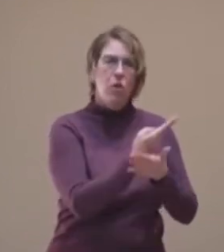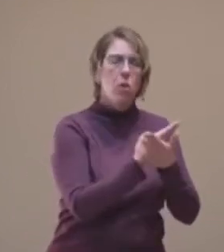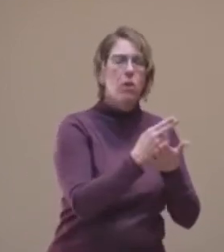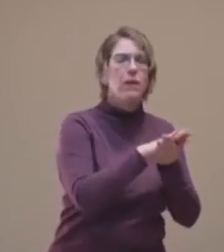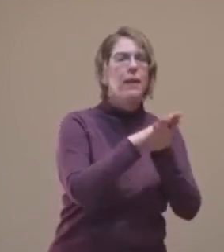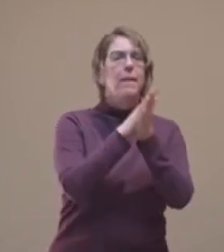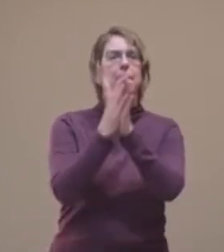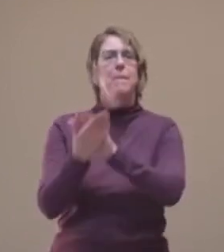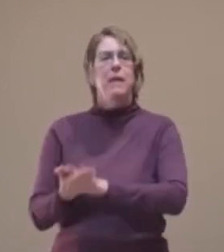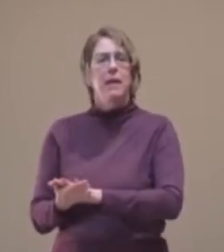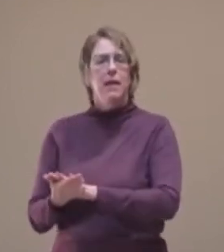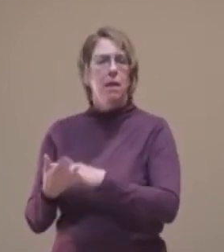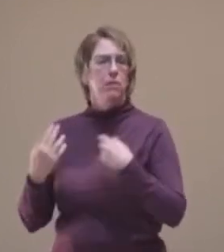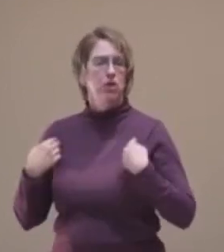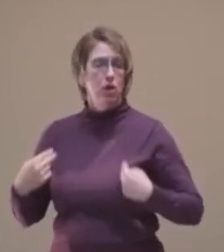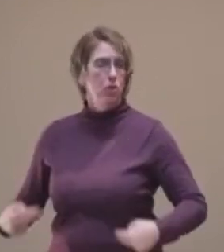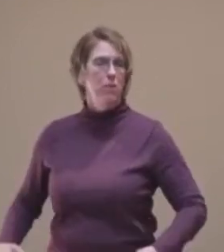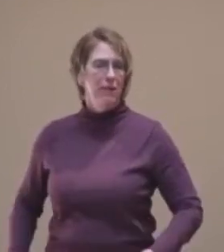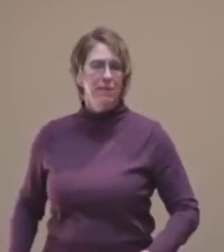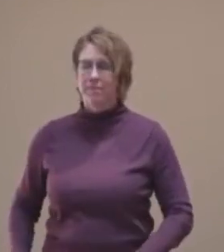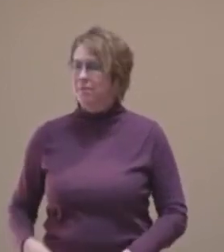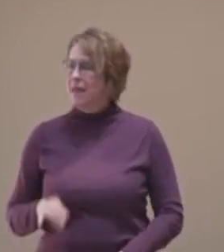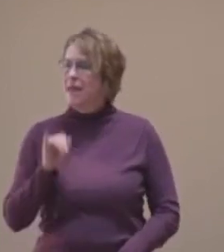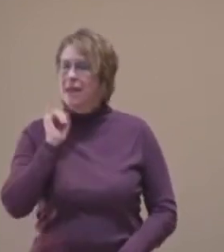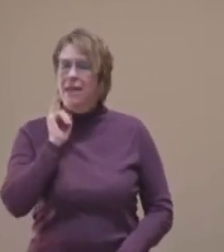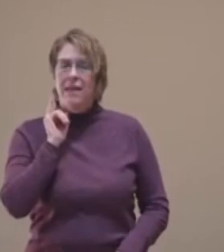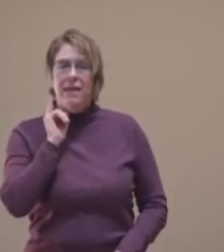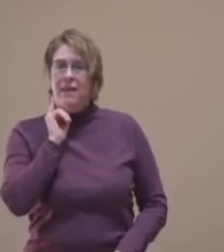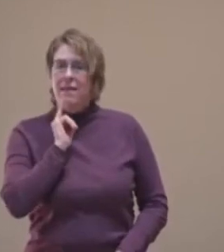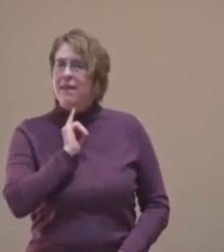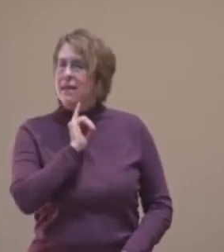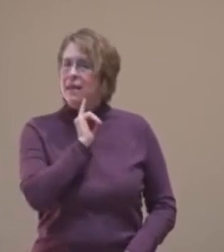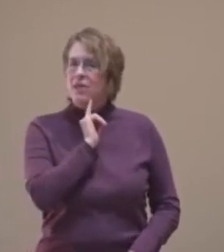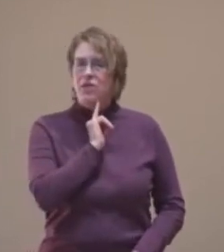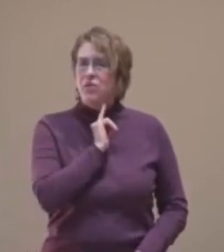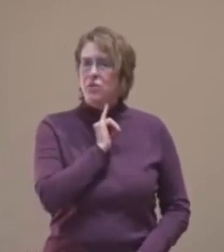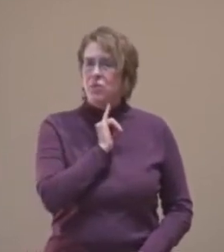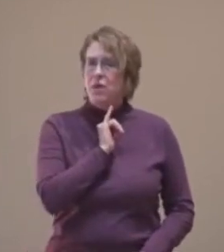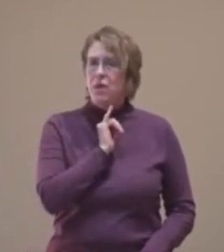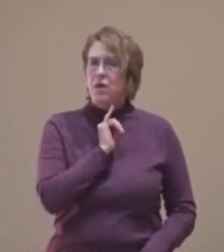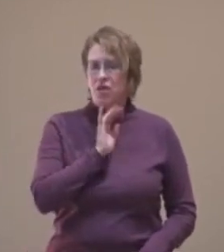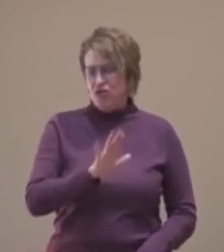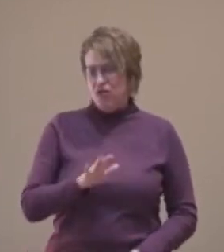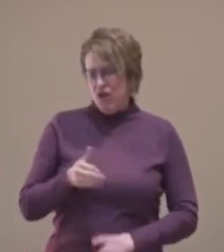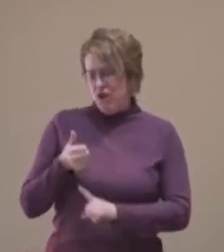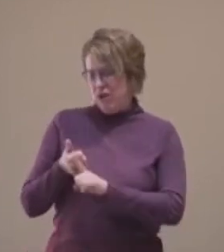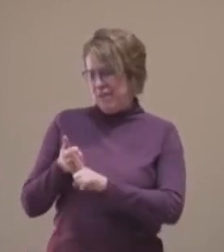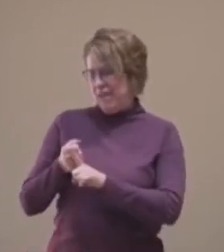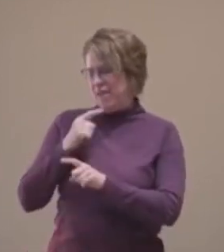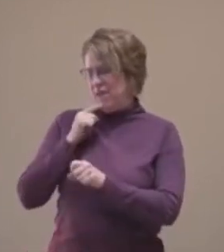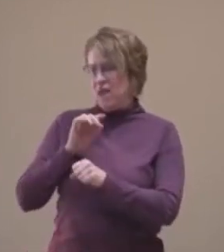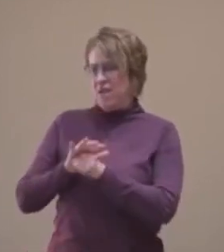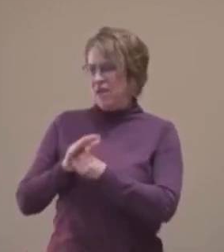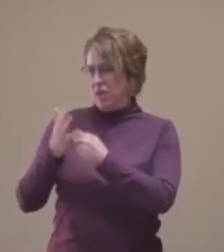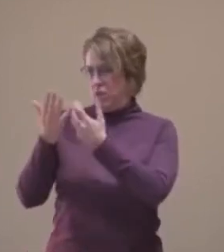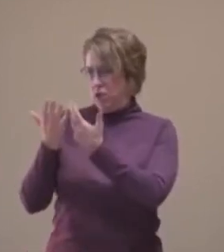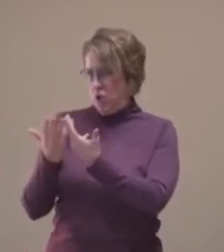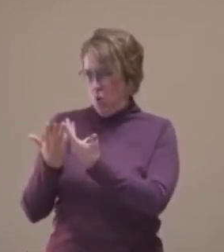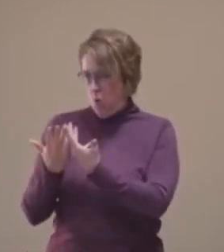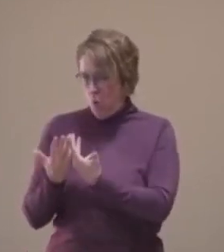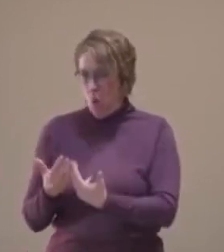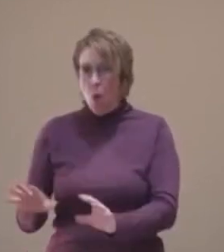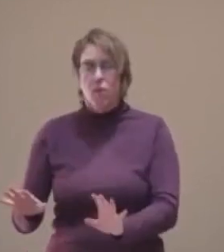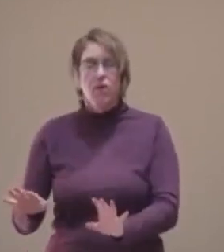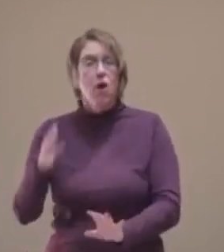The Israelites thought the covenant was over. And God comes and renews it. God reminds them it is